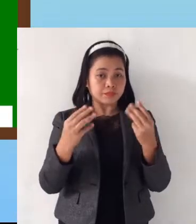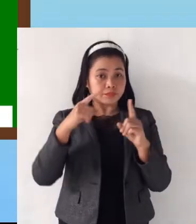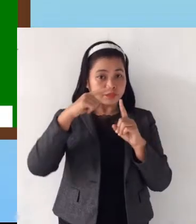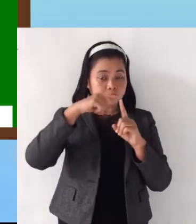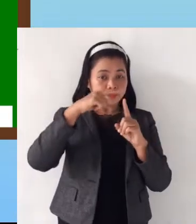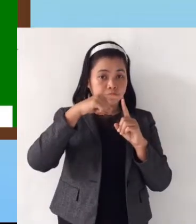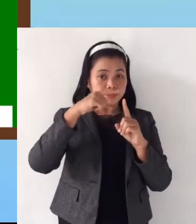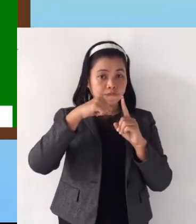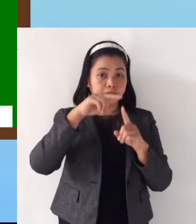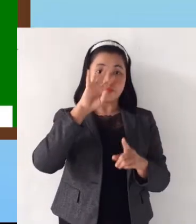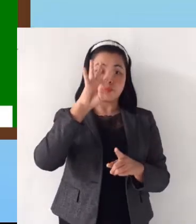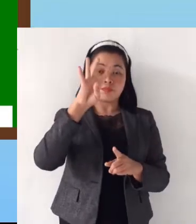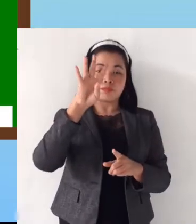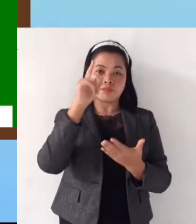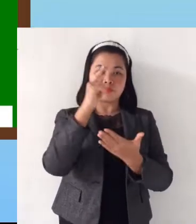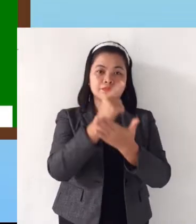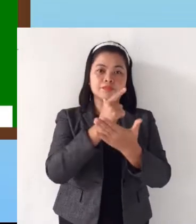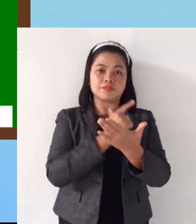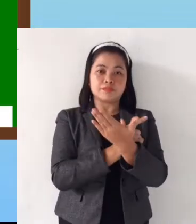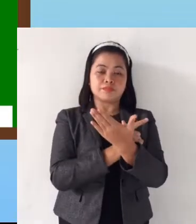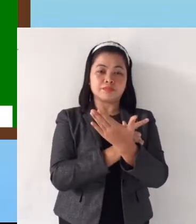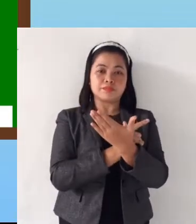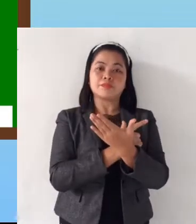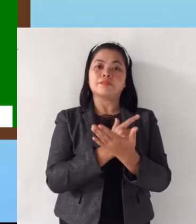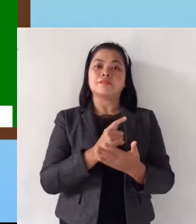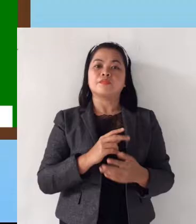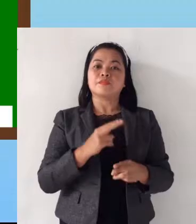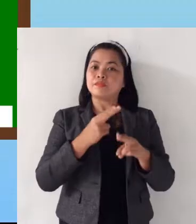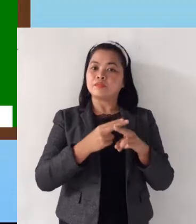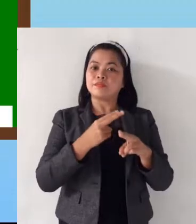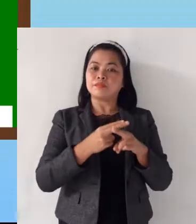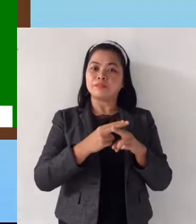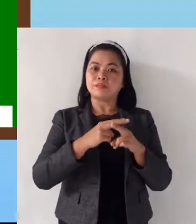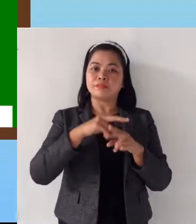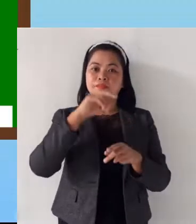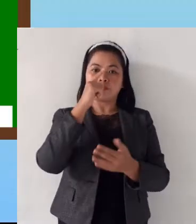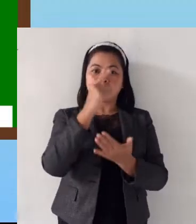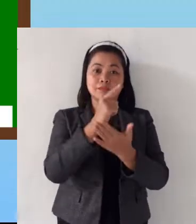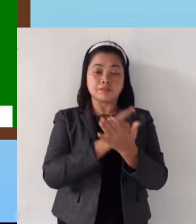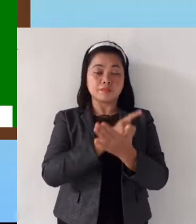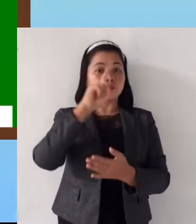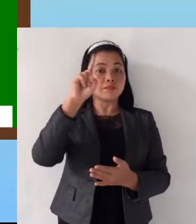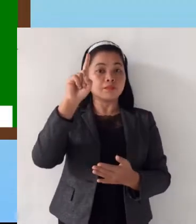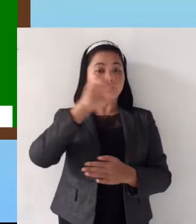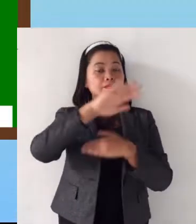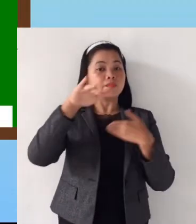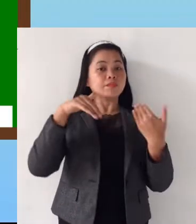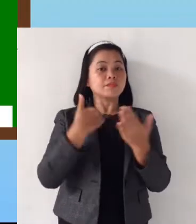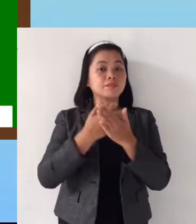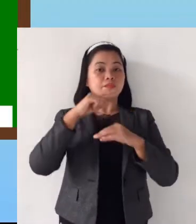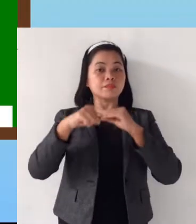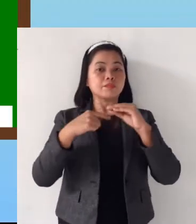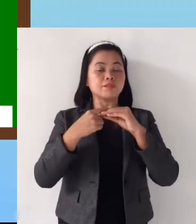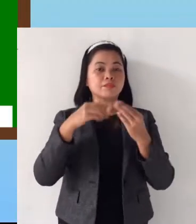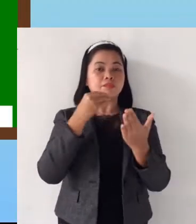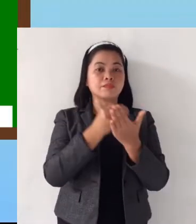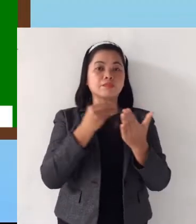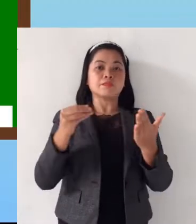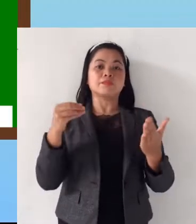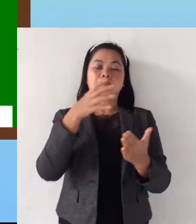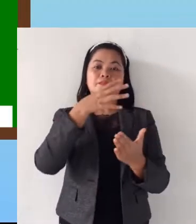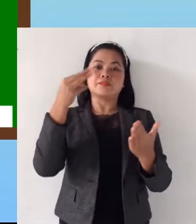four lessons. Namely, lesson 1 is all about objects and